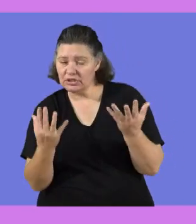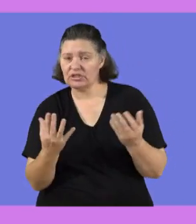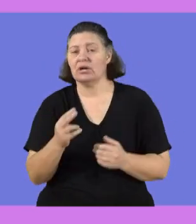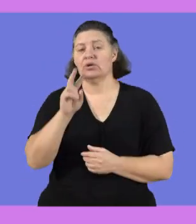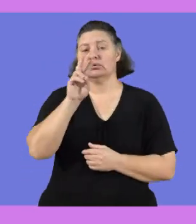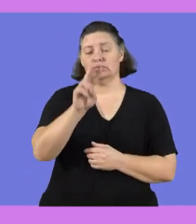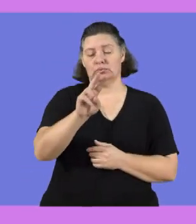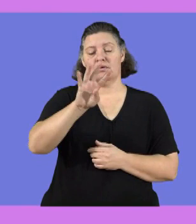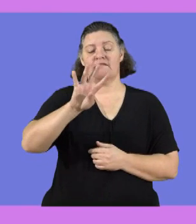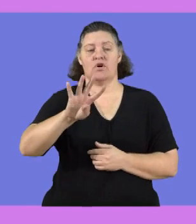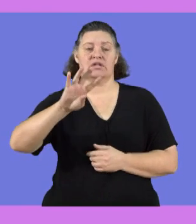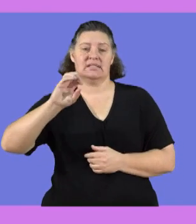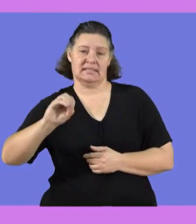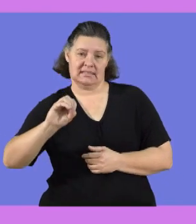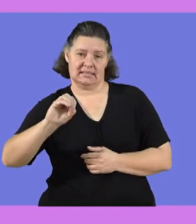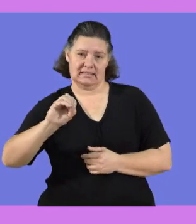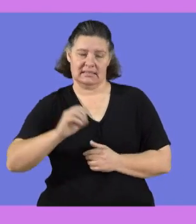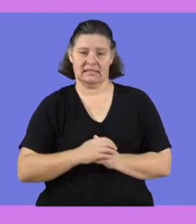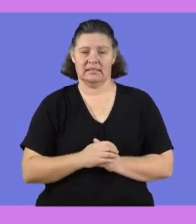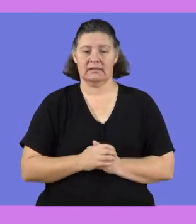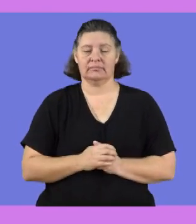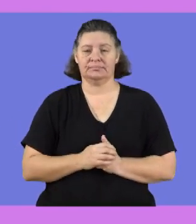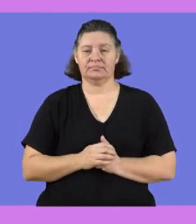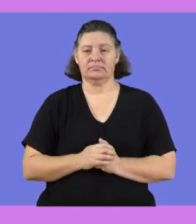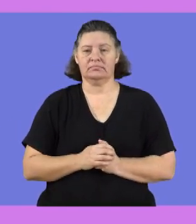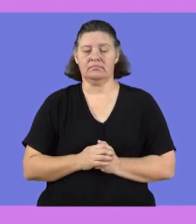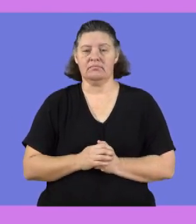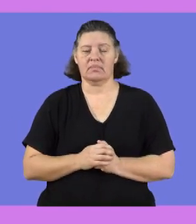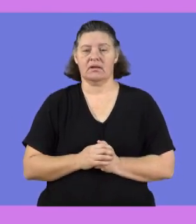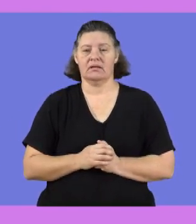by 18, which will give us 240.